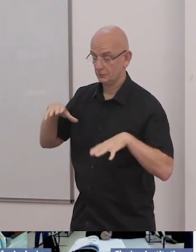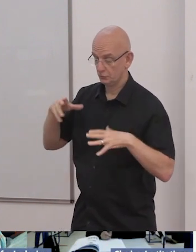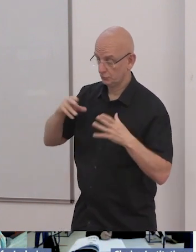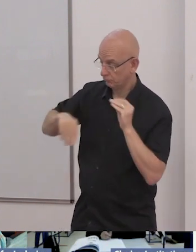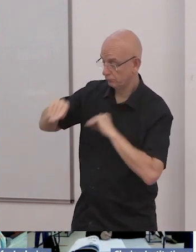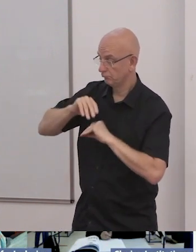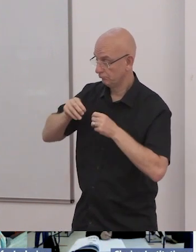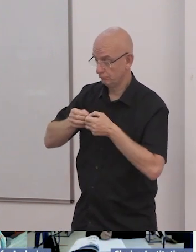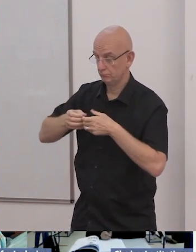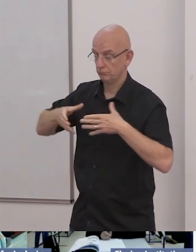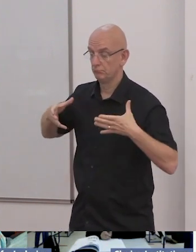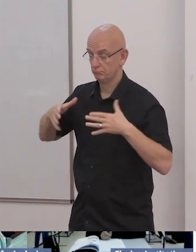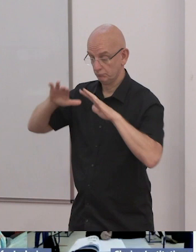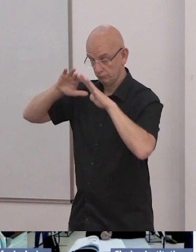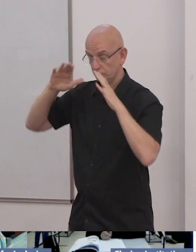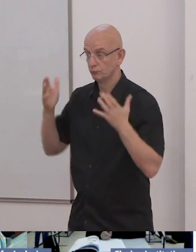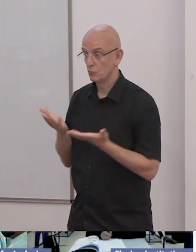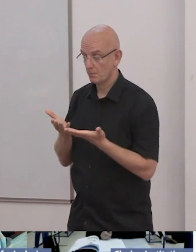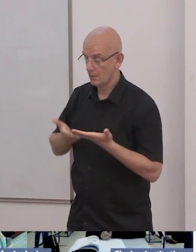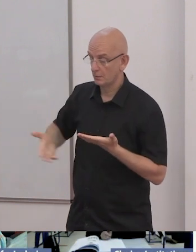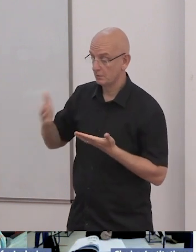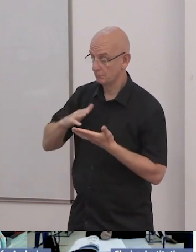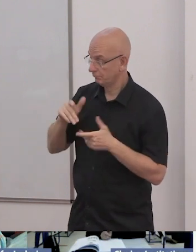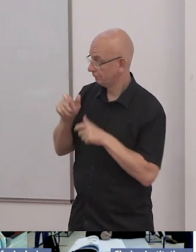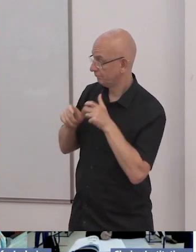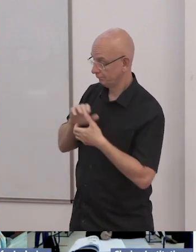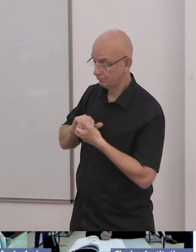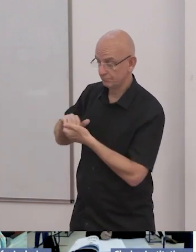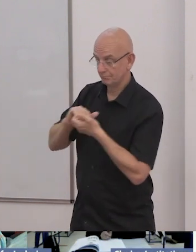that are working towards a more inclusive world.